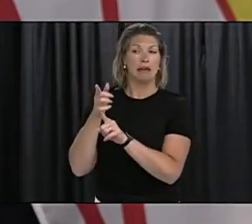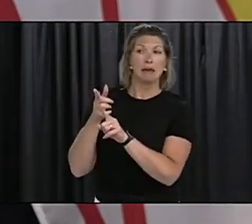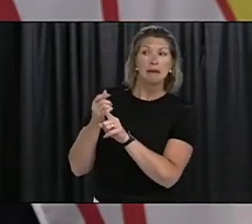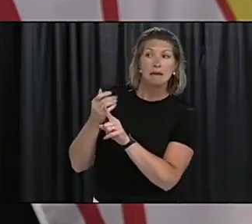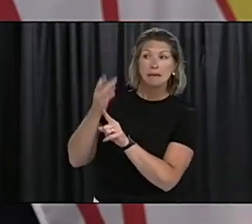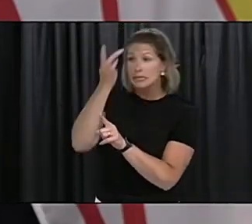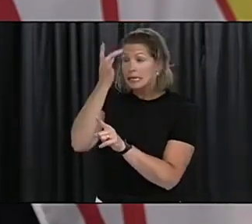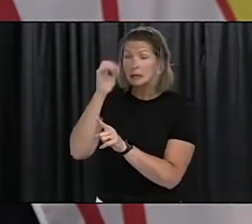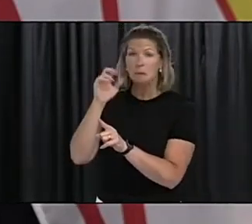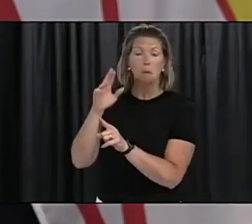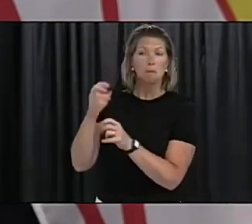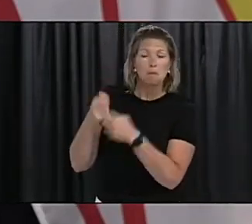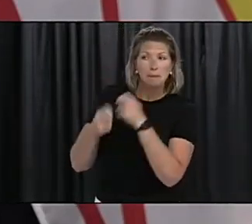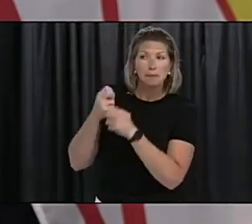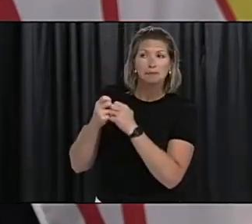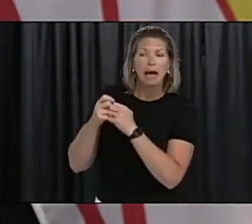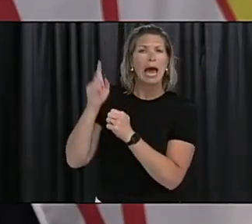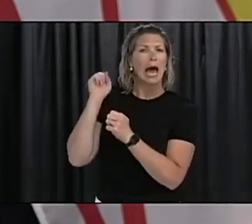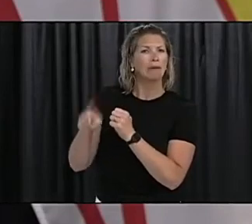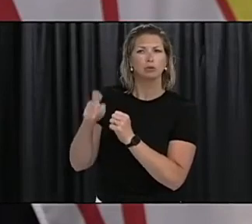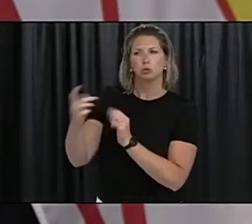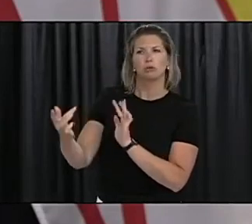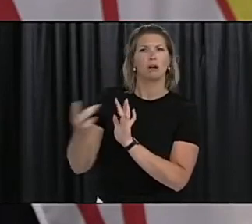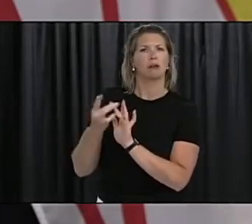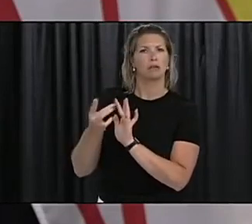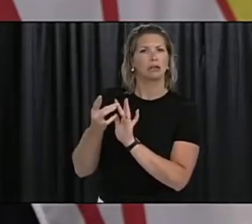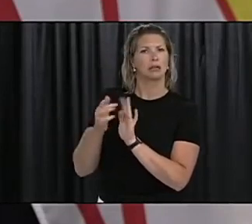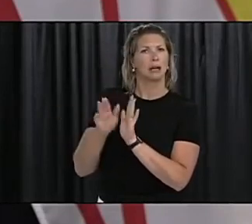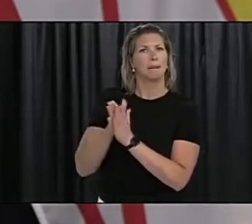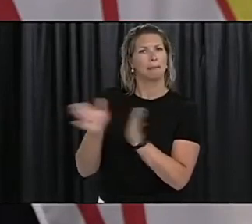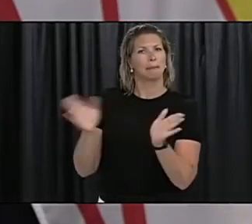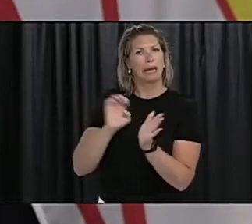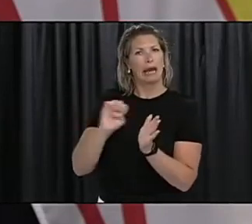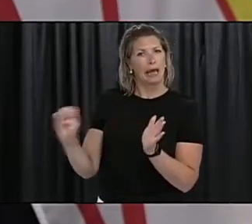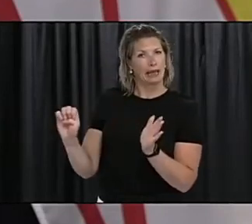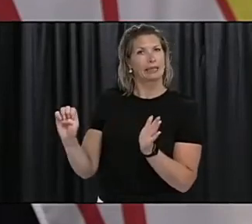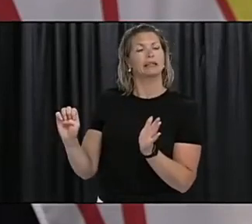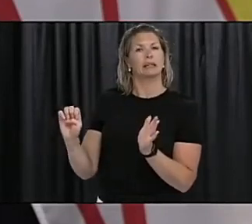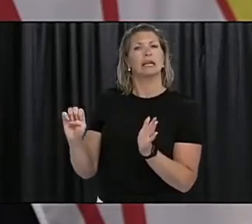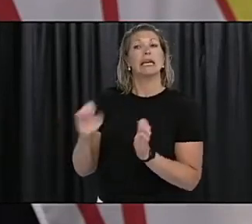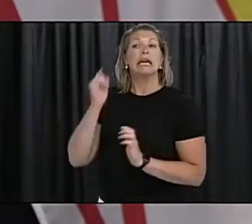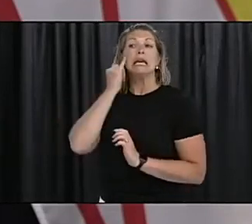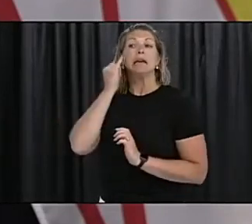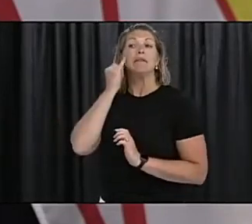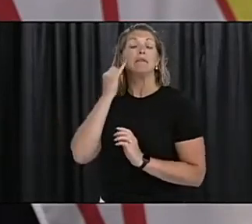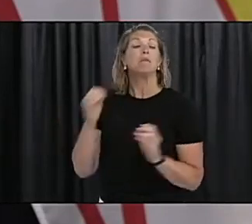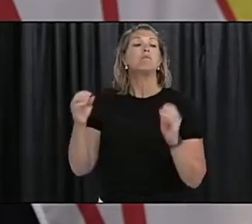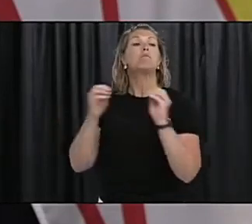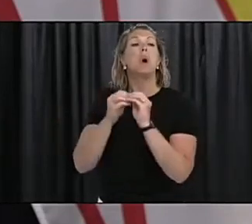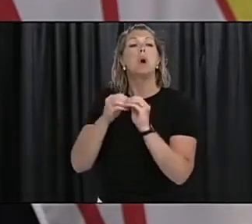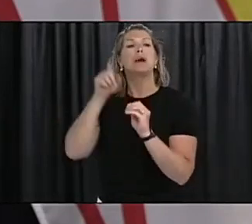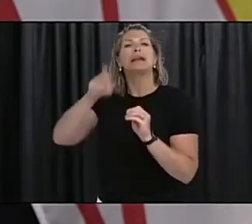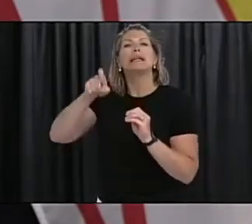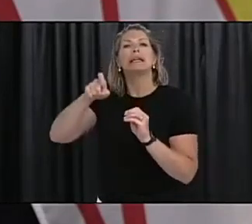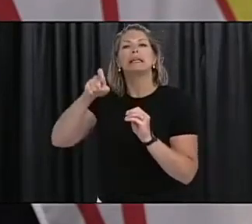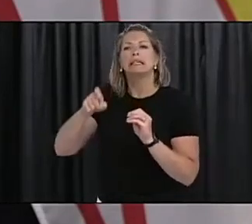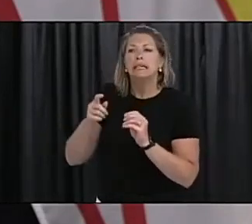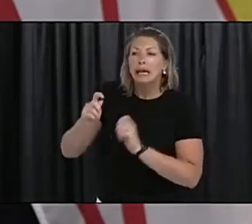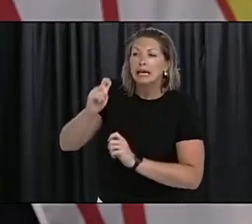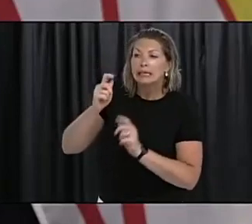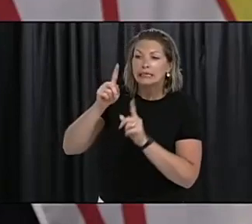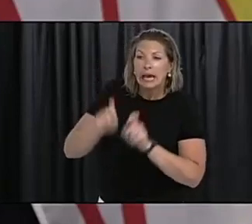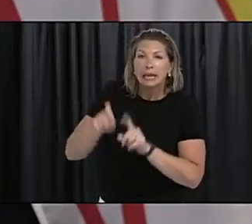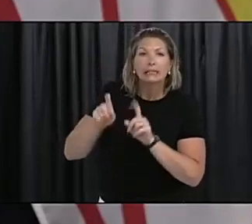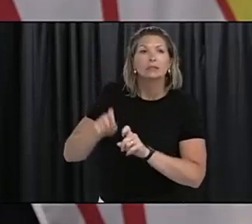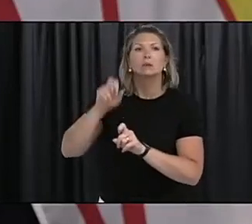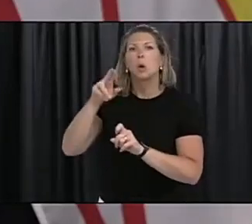from others, they wear a mask, and even to the point where they do not eat meals with their colleagues. What's important to keep in mind is that